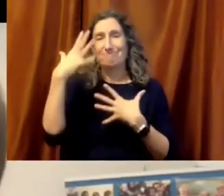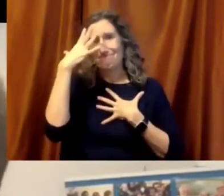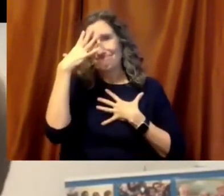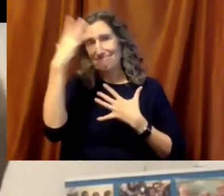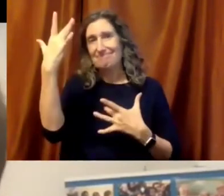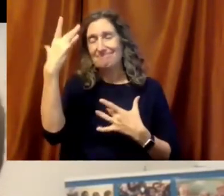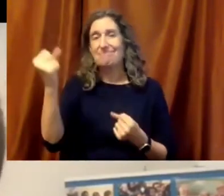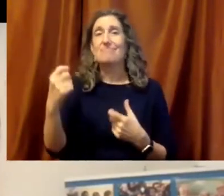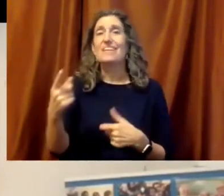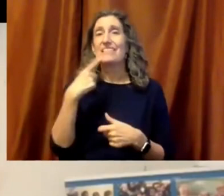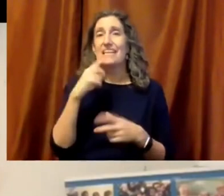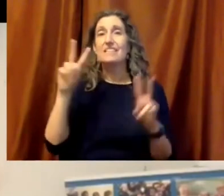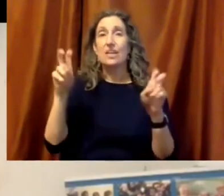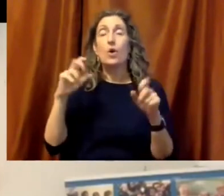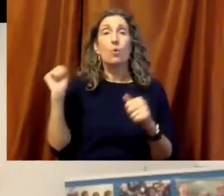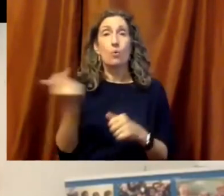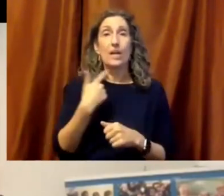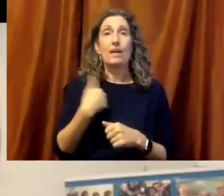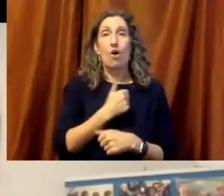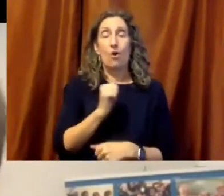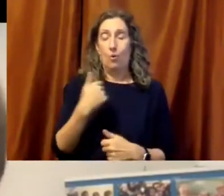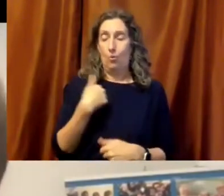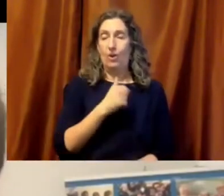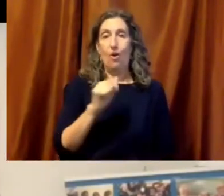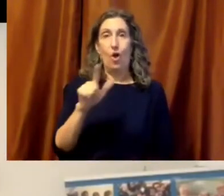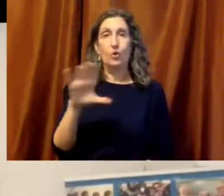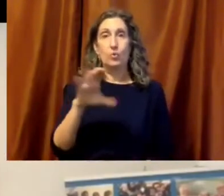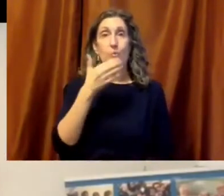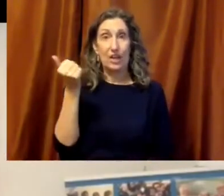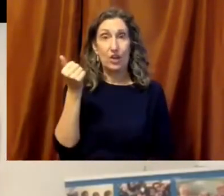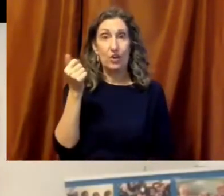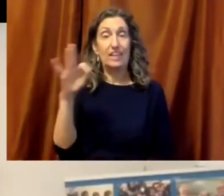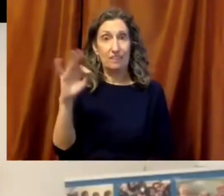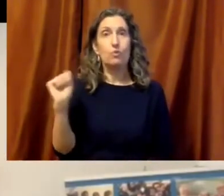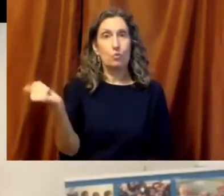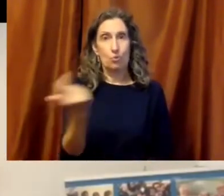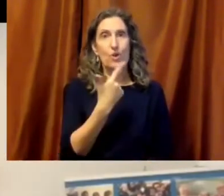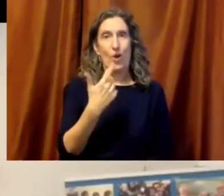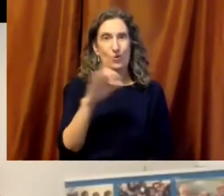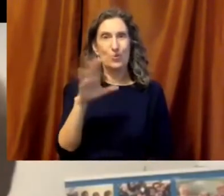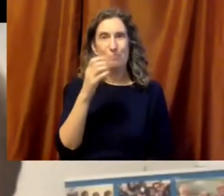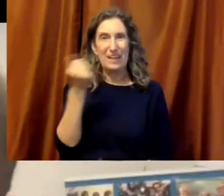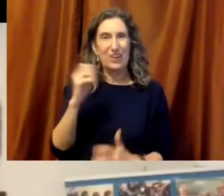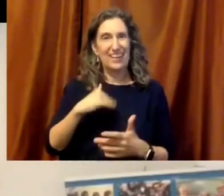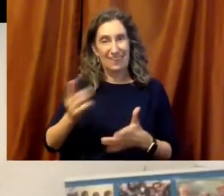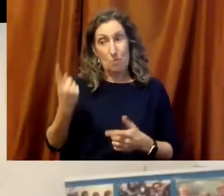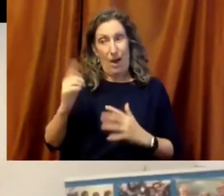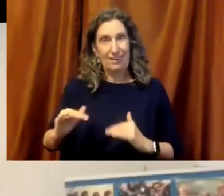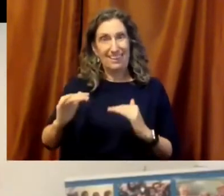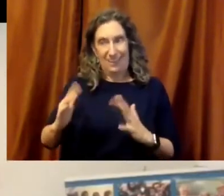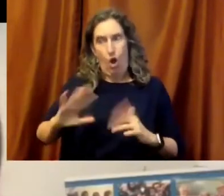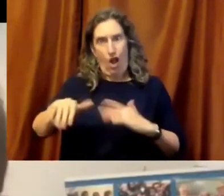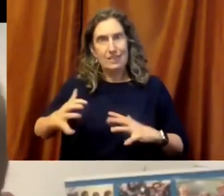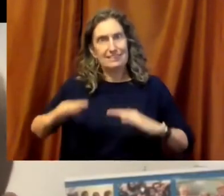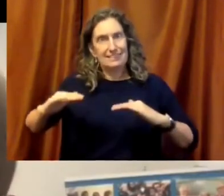his most famous quote just flat out, we all do better when we all do better. Now people are creating